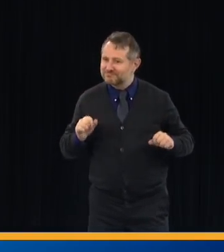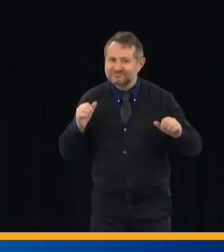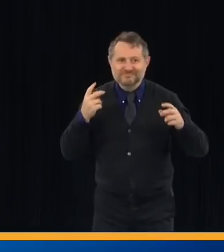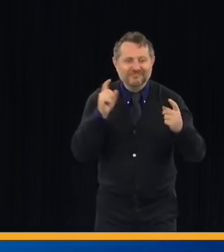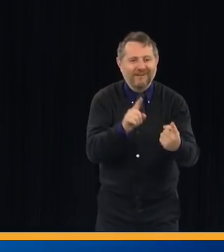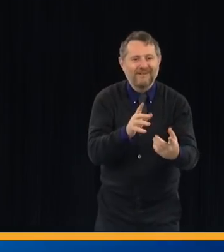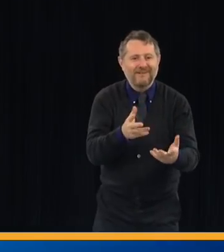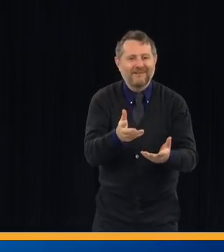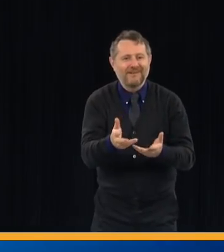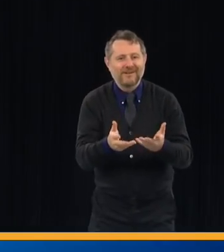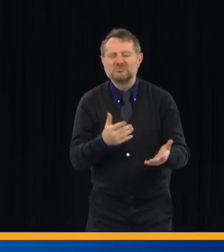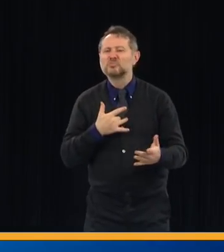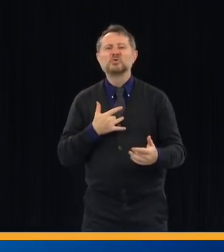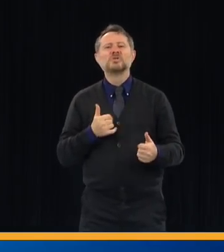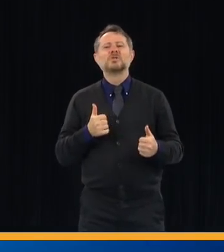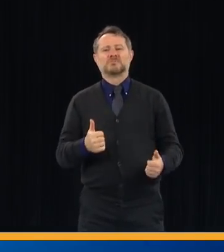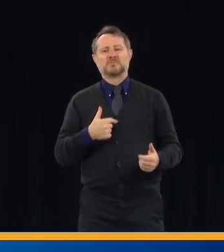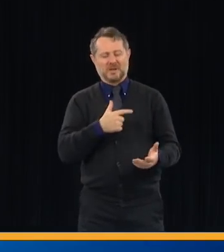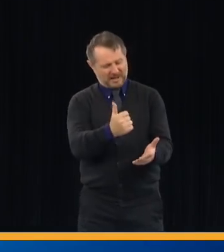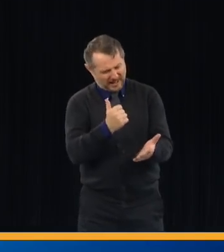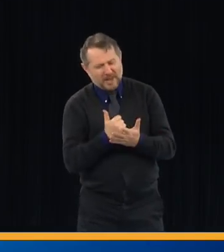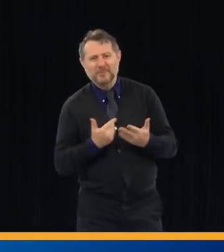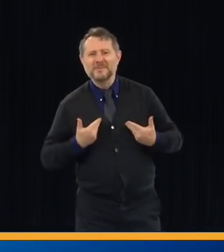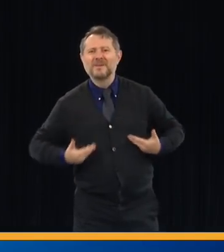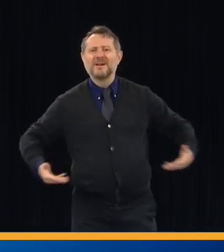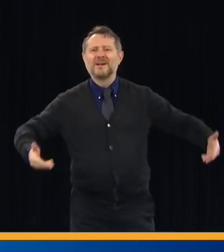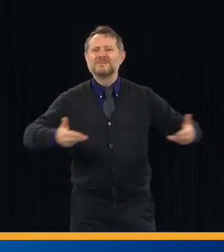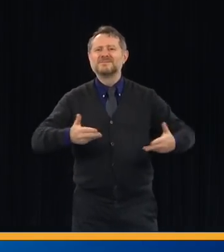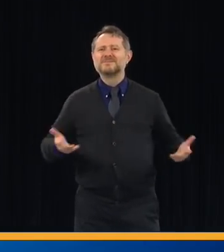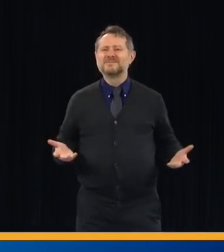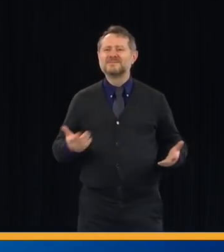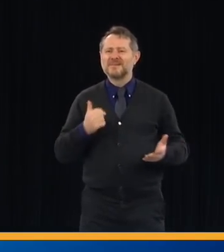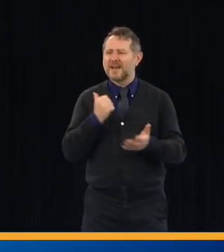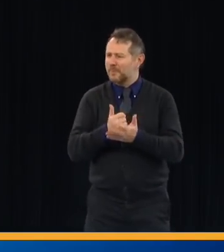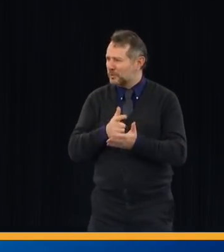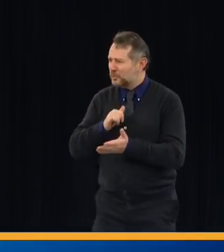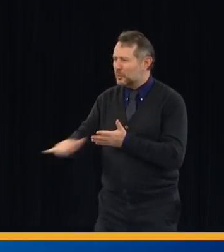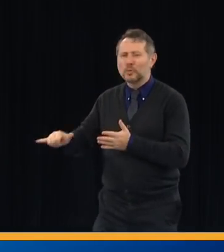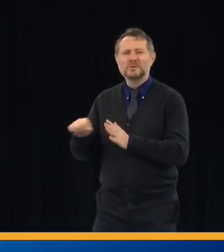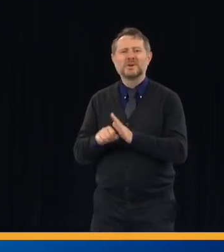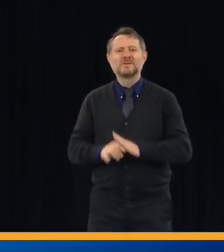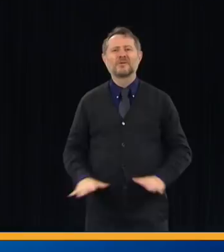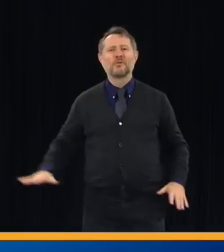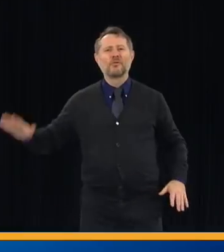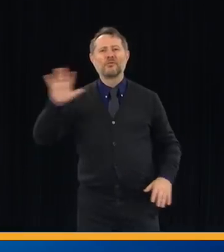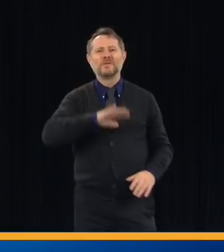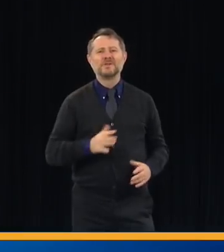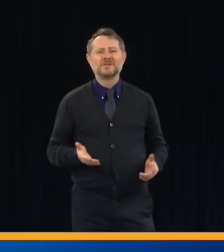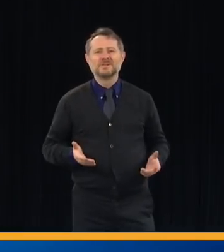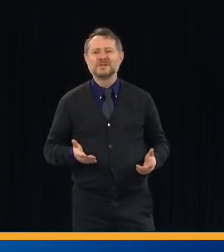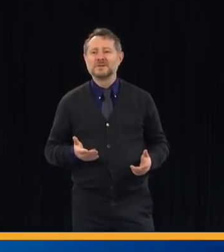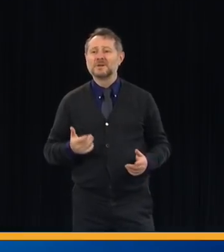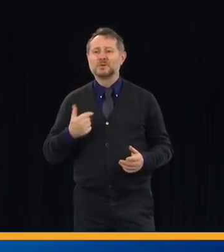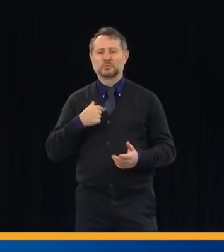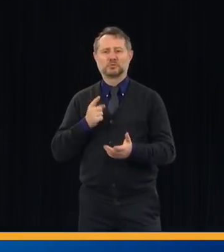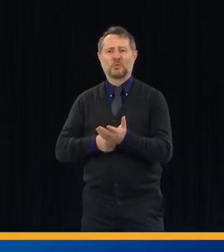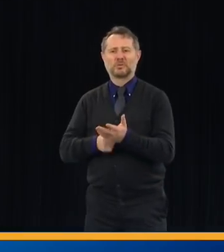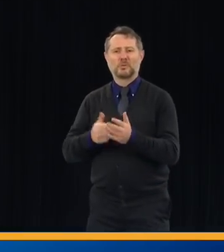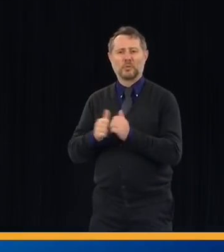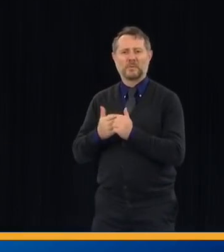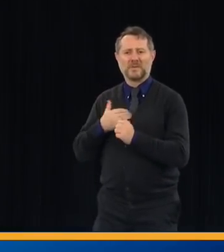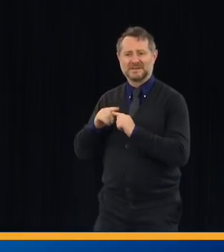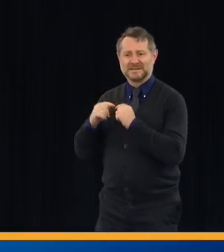lift for me. And I remember I went and I talked to the team and I said, can you believe